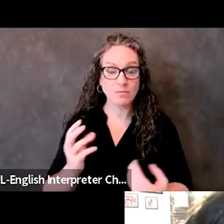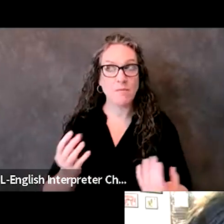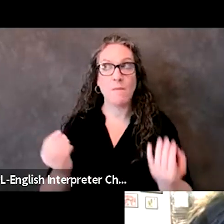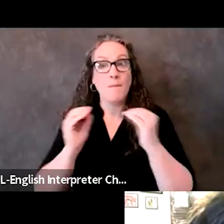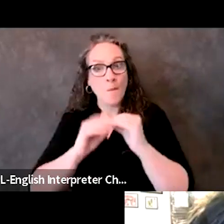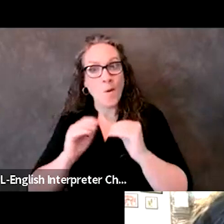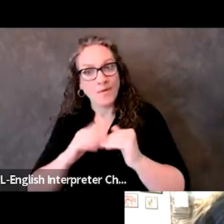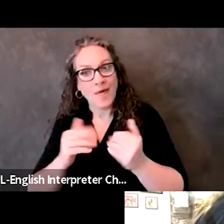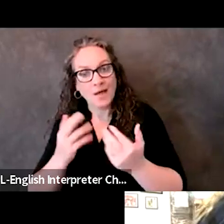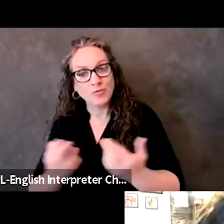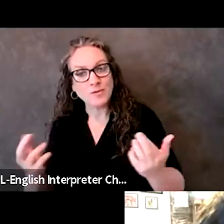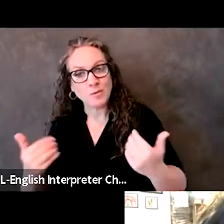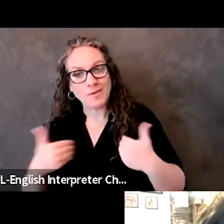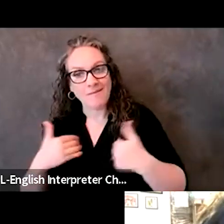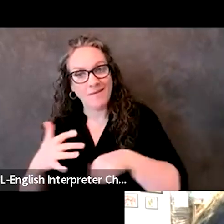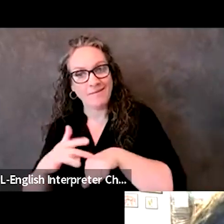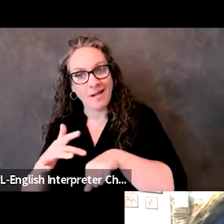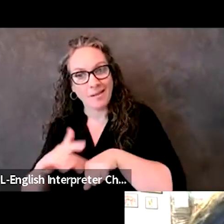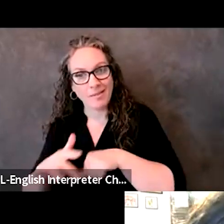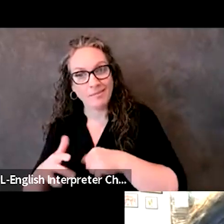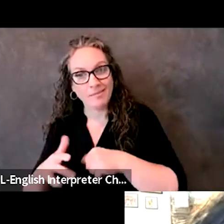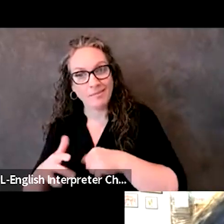resources to deploy.